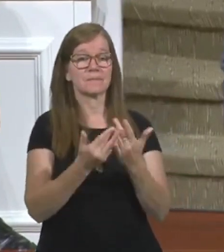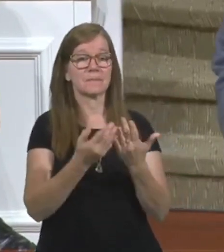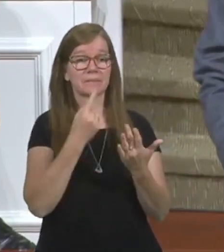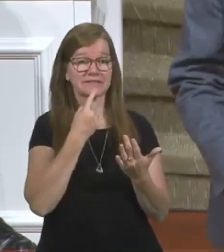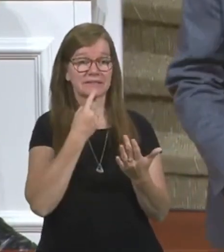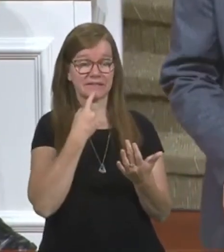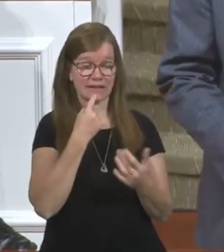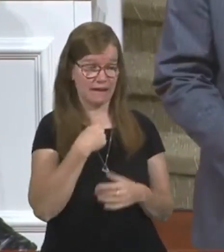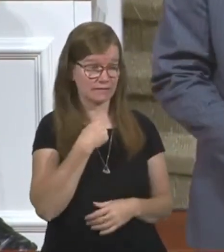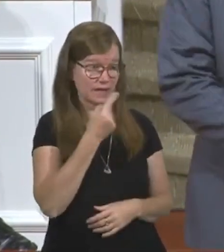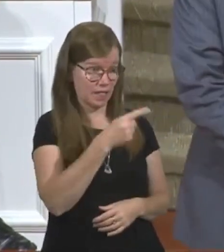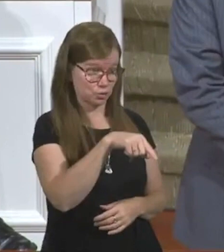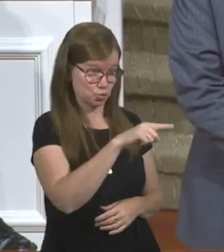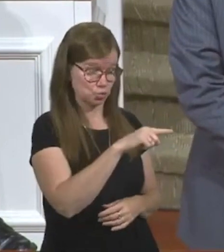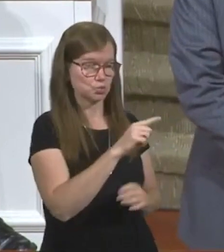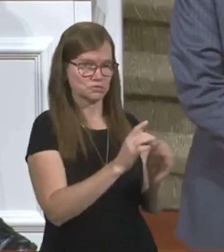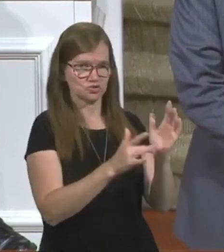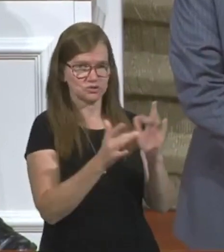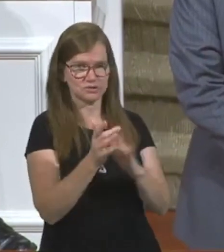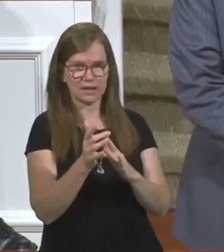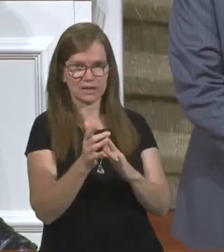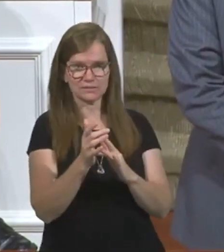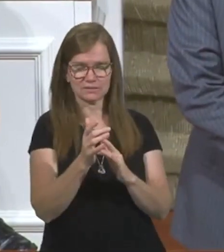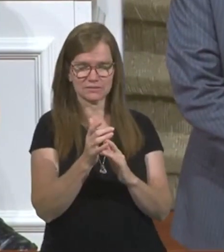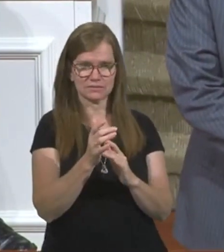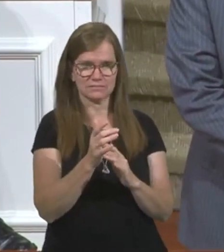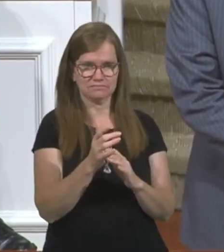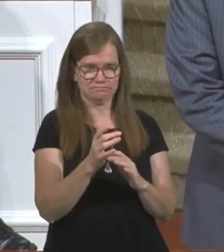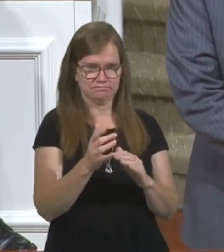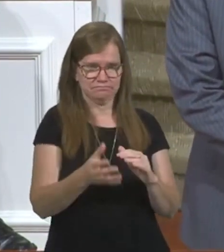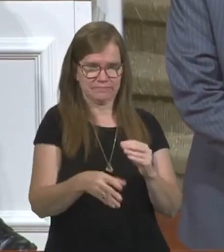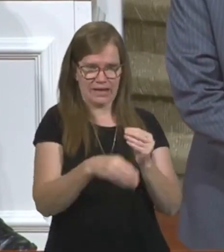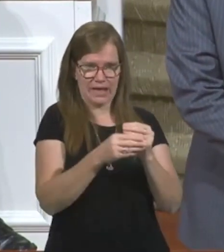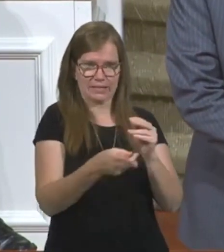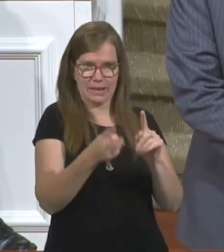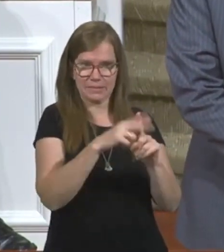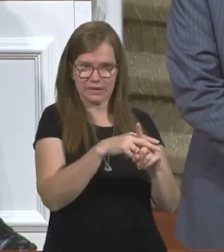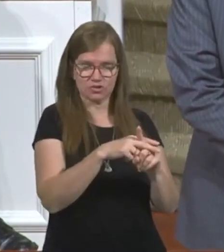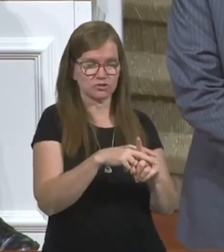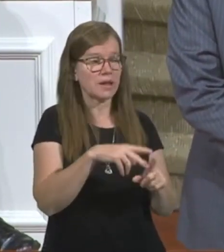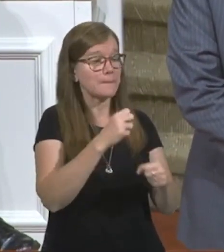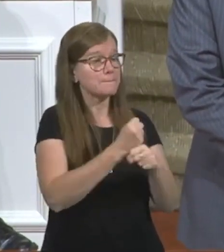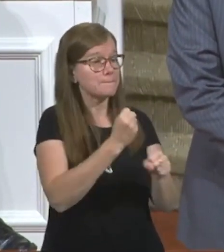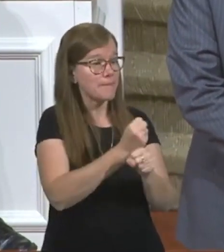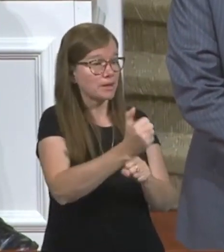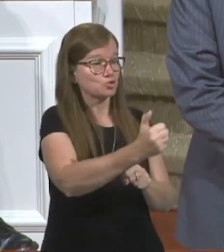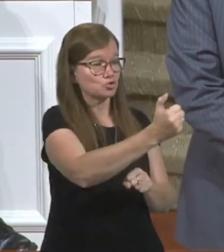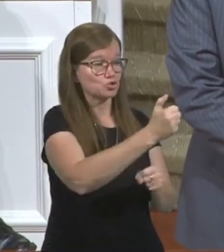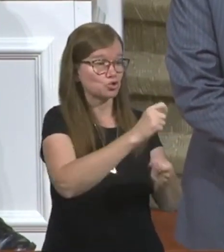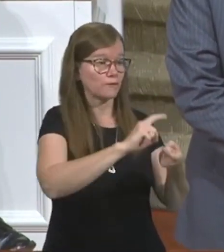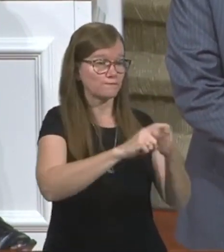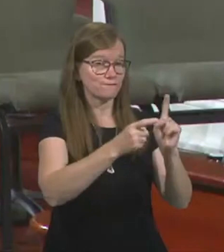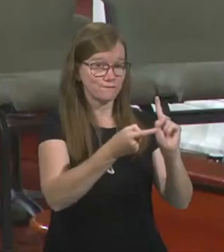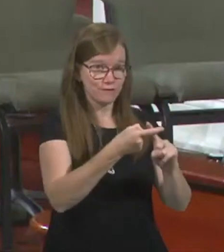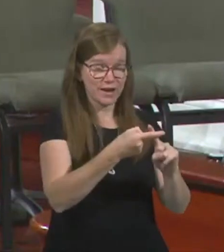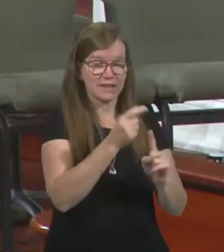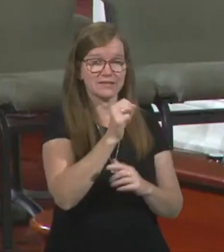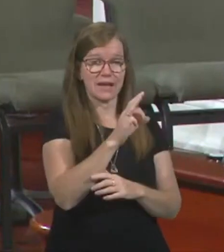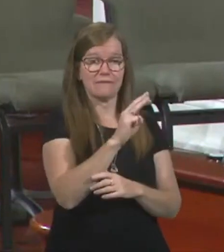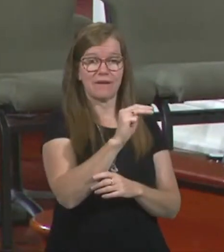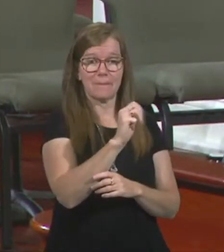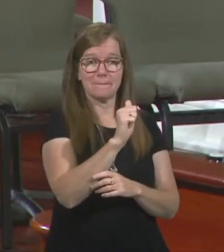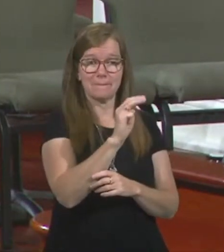says, and I say unto you, this is Jesus picking up the application. Make to yourselves friends of the mammon of